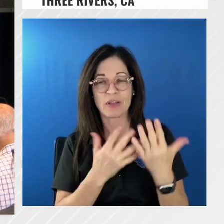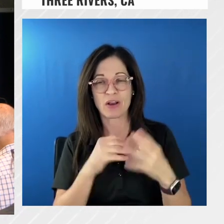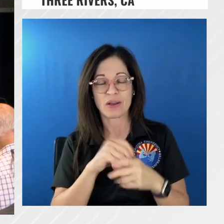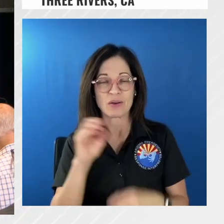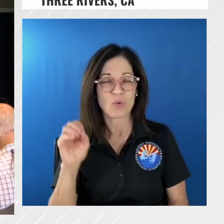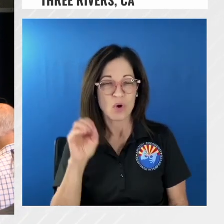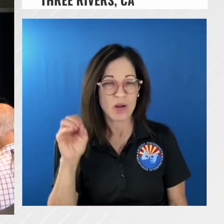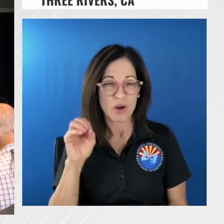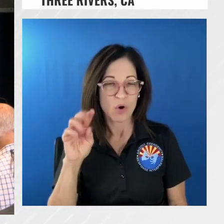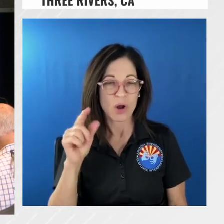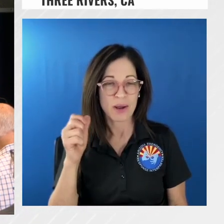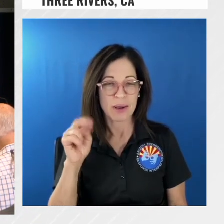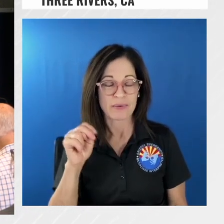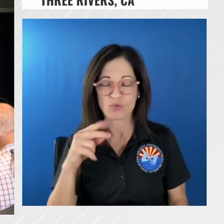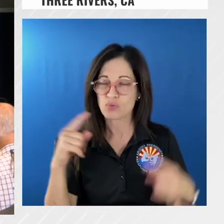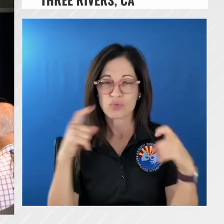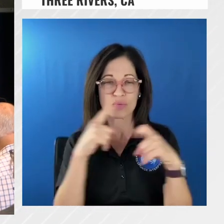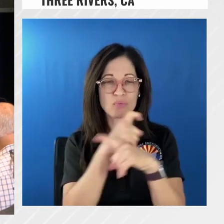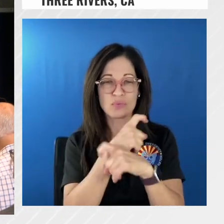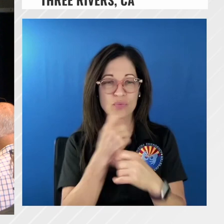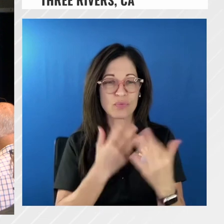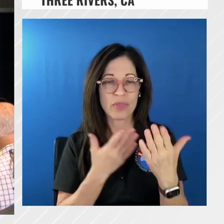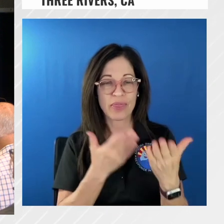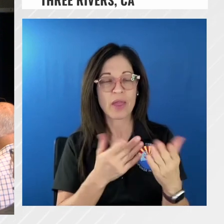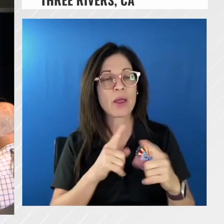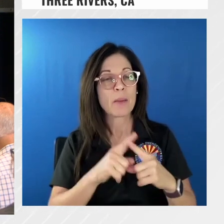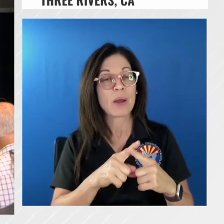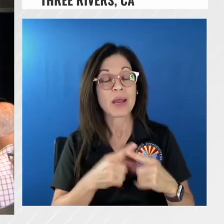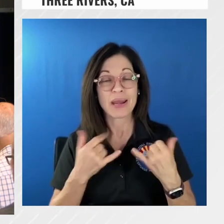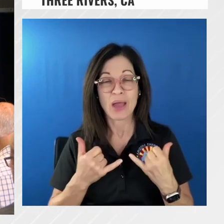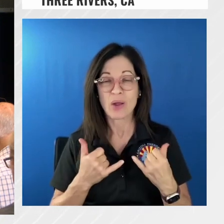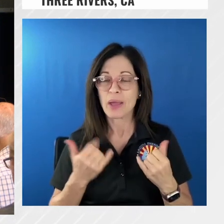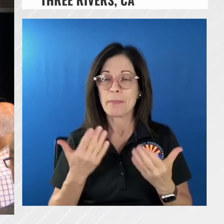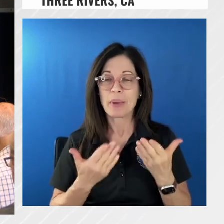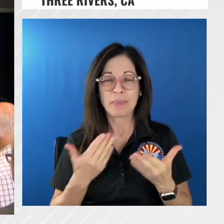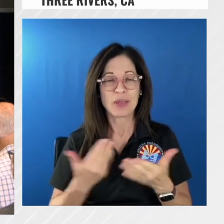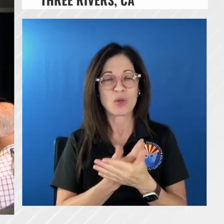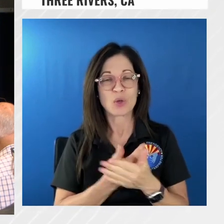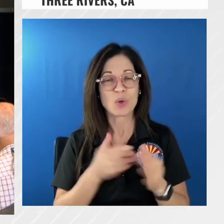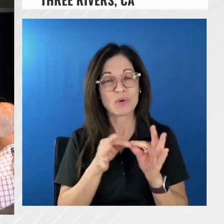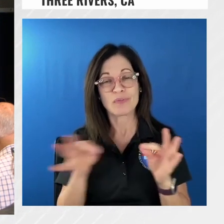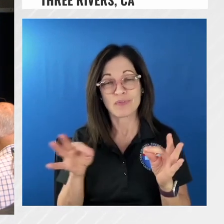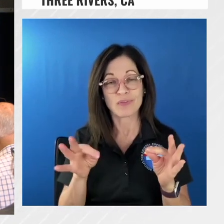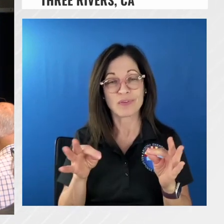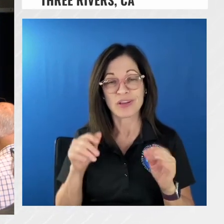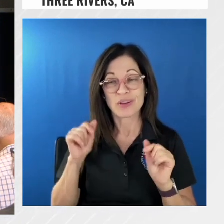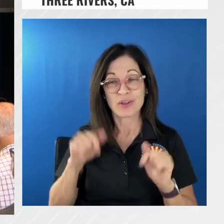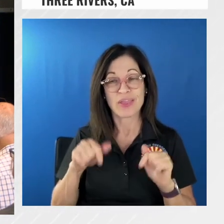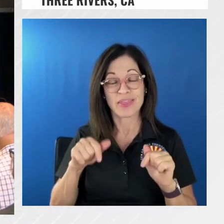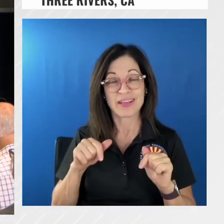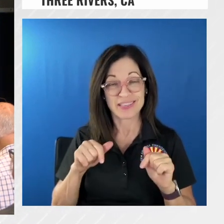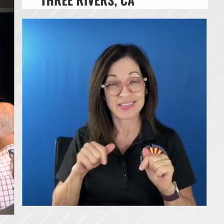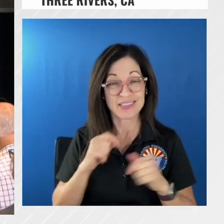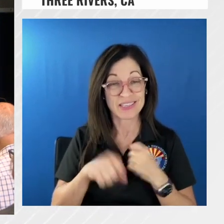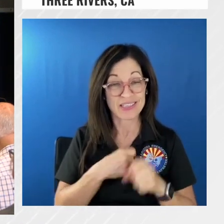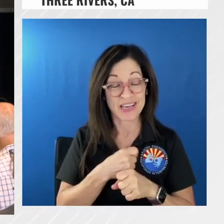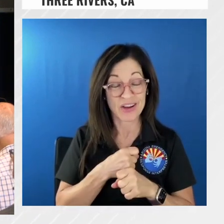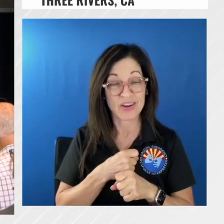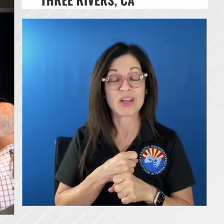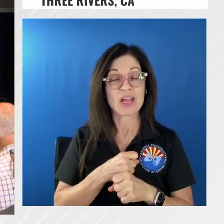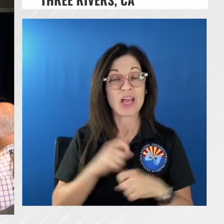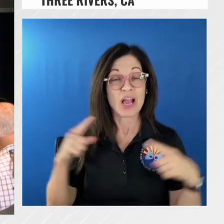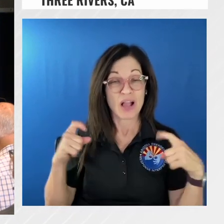but what complex incident management might be a new term this year to you guys but we're an old type one team we've been a type one team for a long time